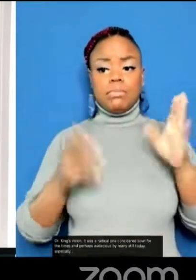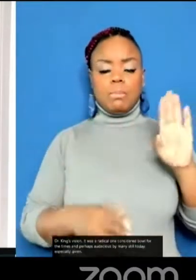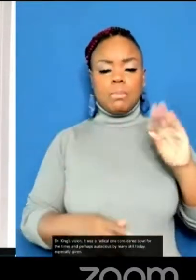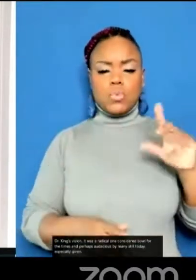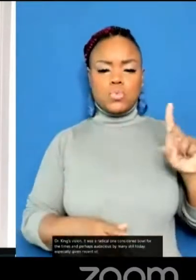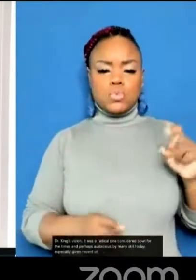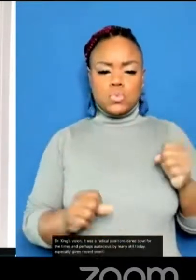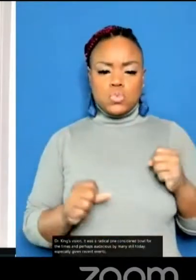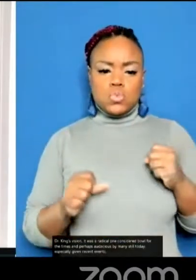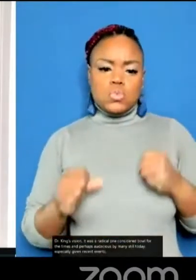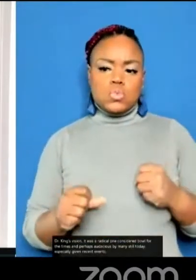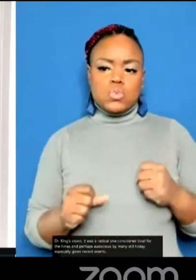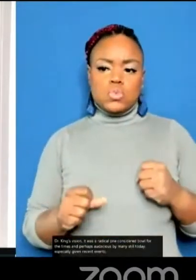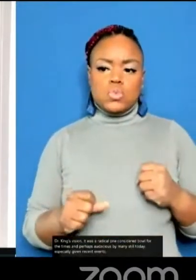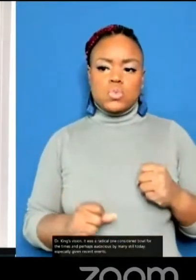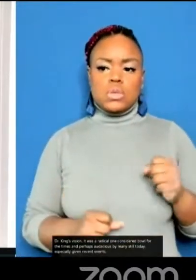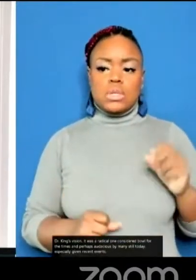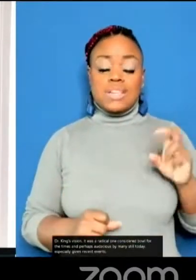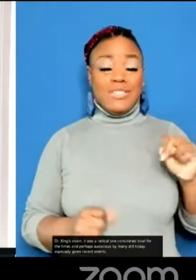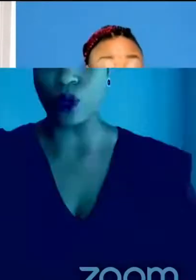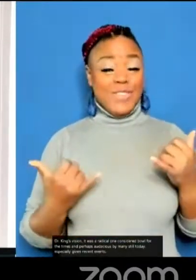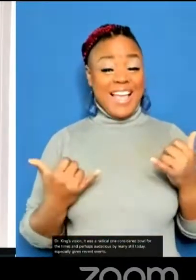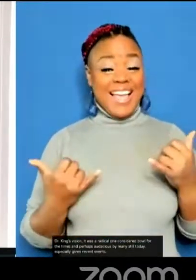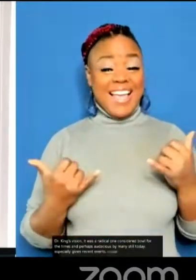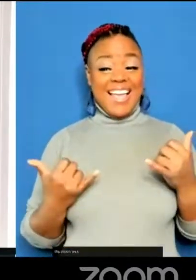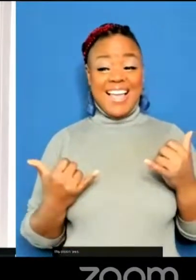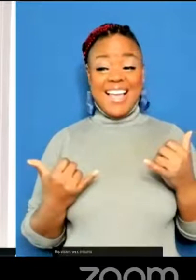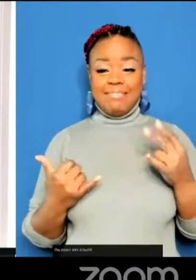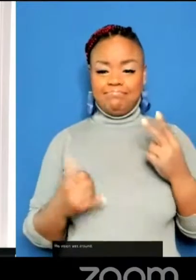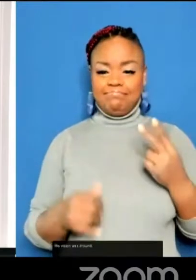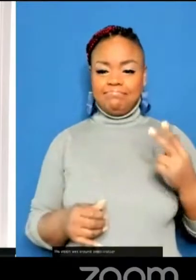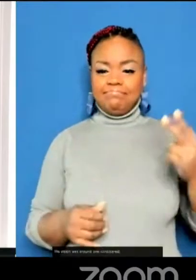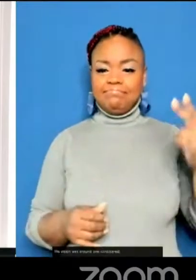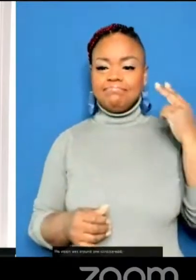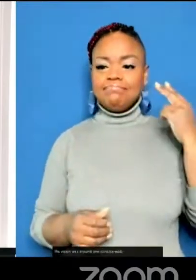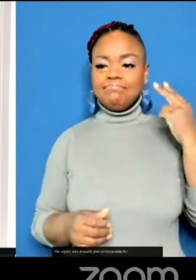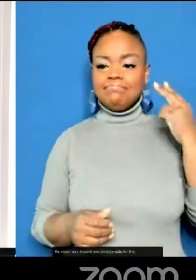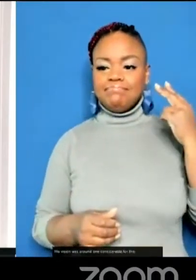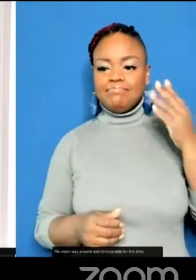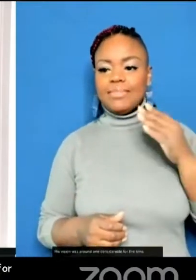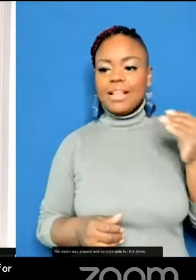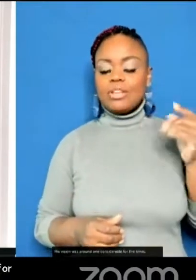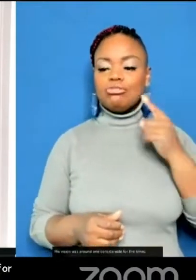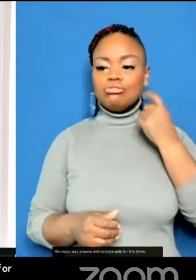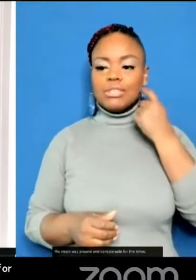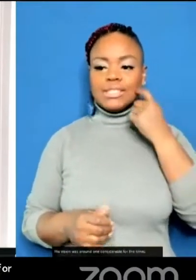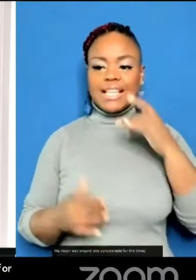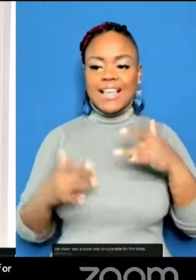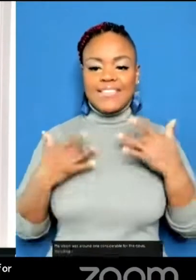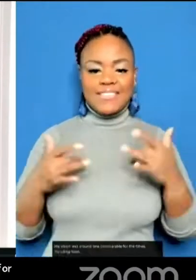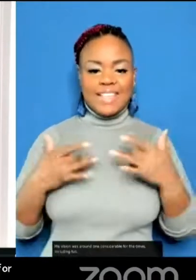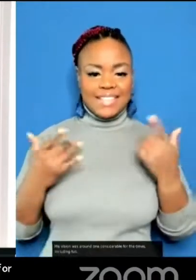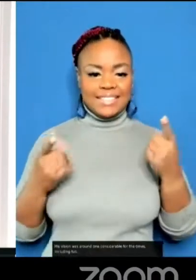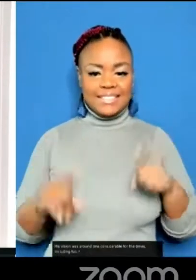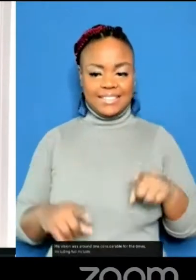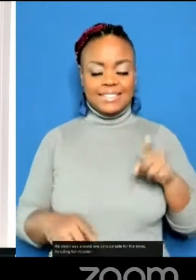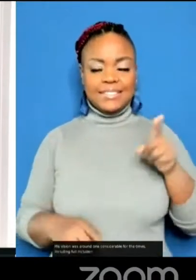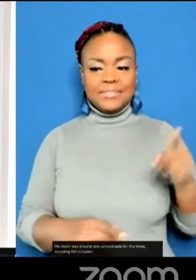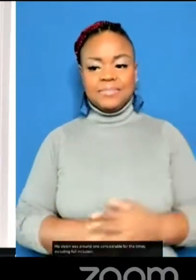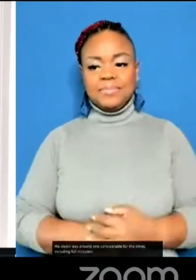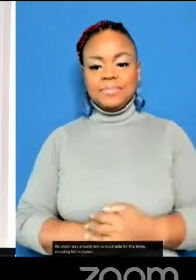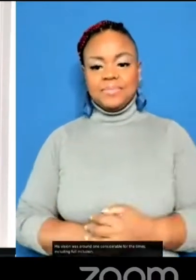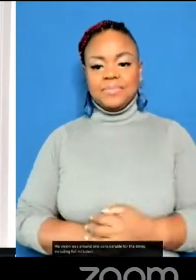recent events. His vision was a radical one, considered bold for the times, including full inclusion,